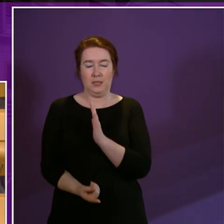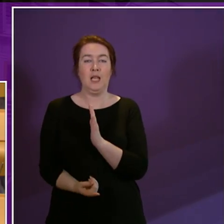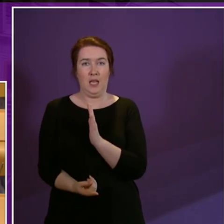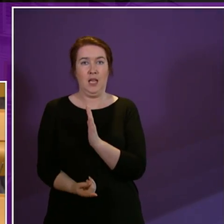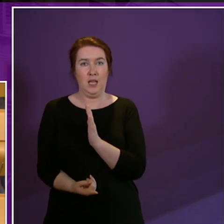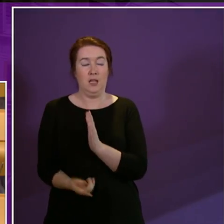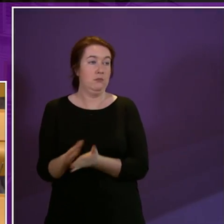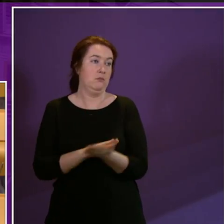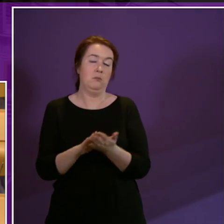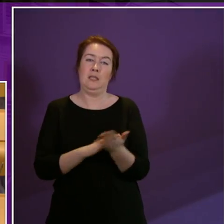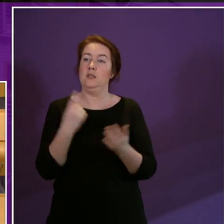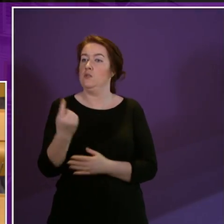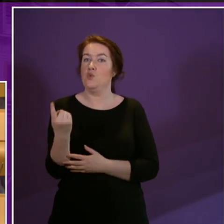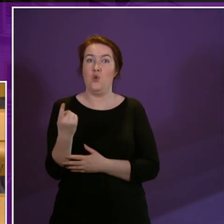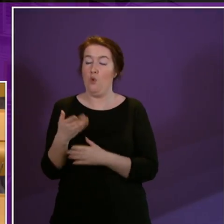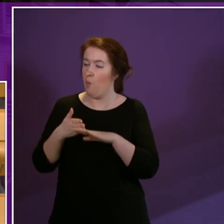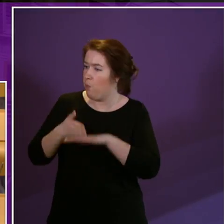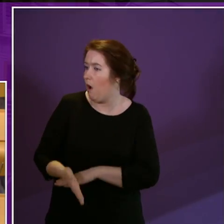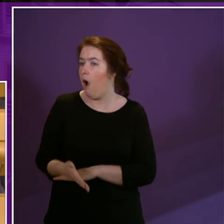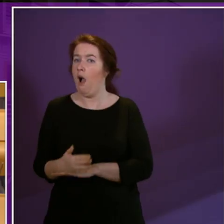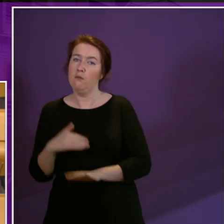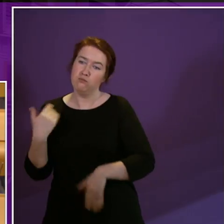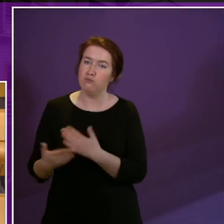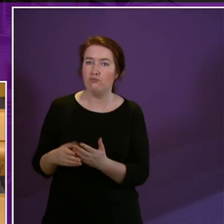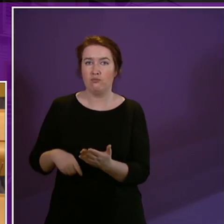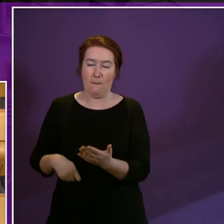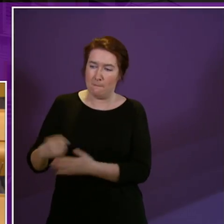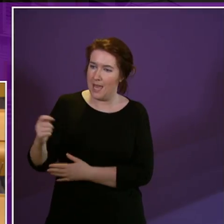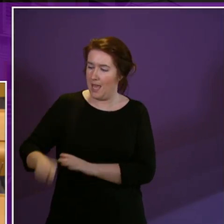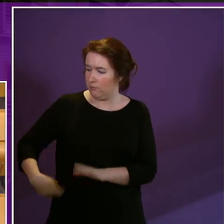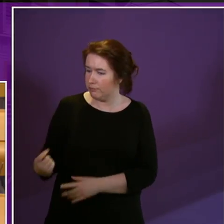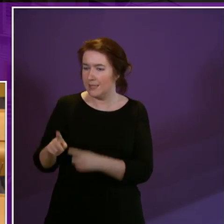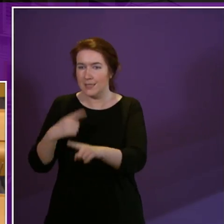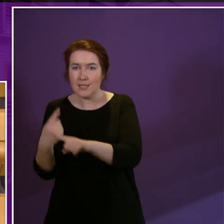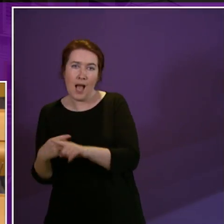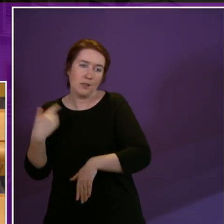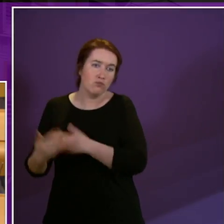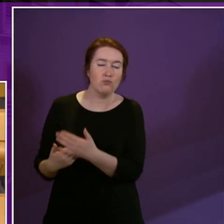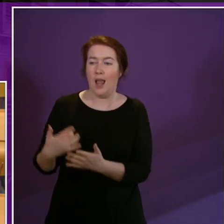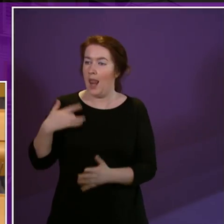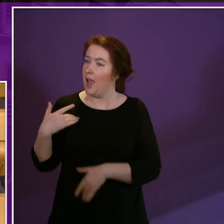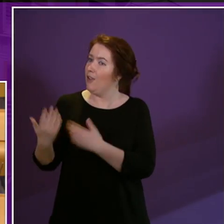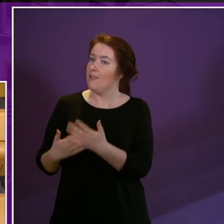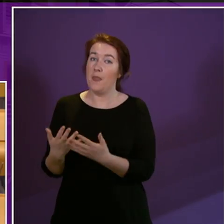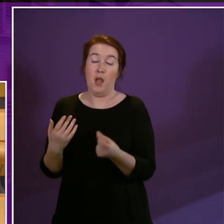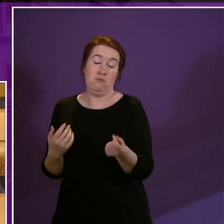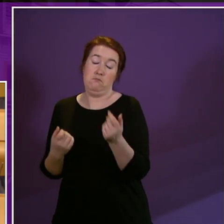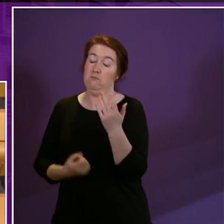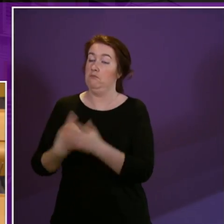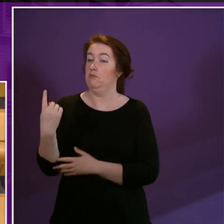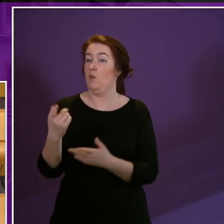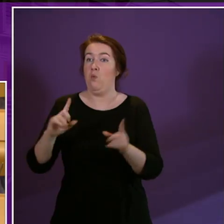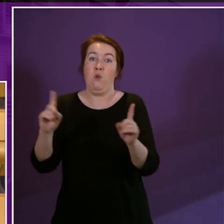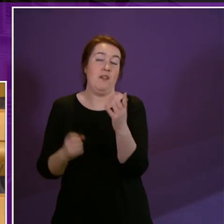So if you are working hard in life, you're paying your taxes, you're getting on in life and for whatever reason